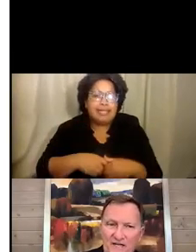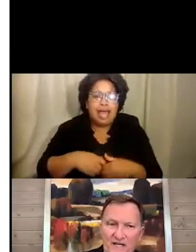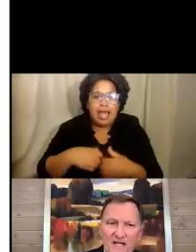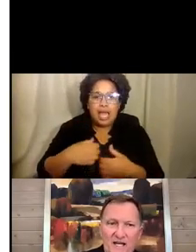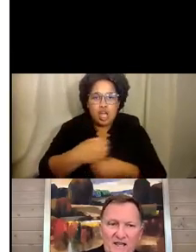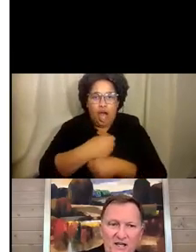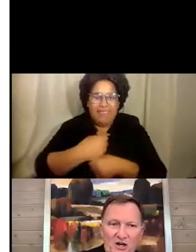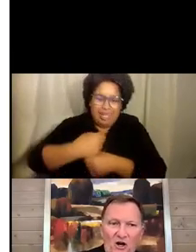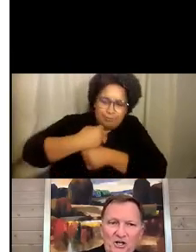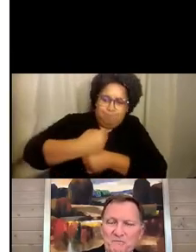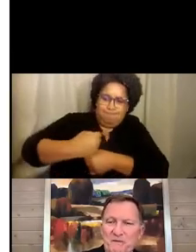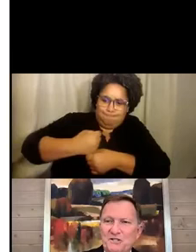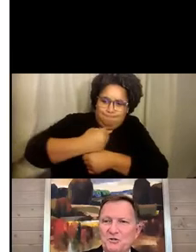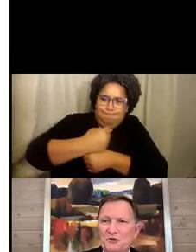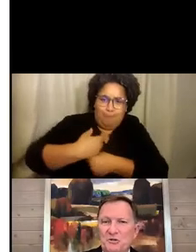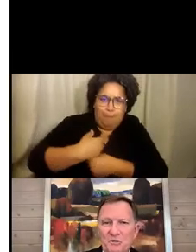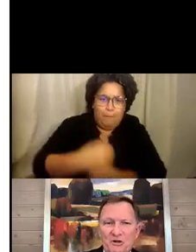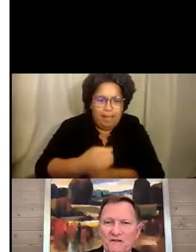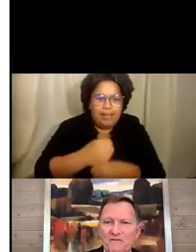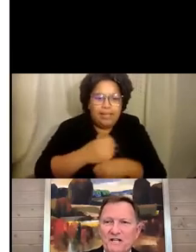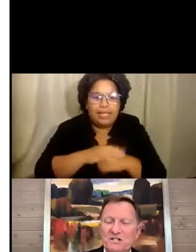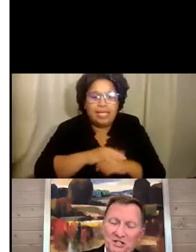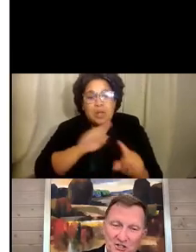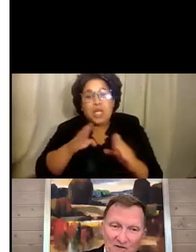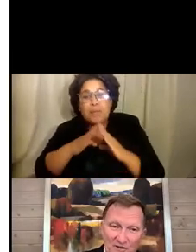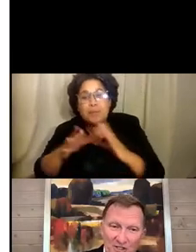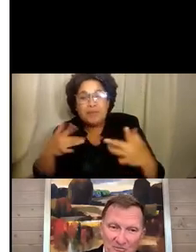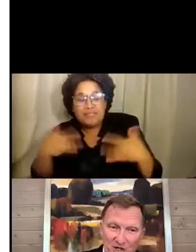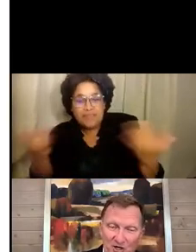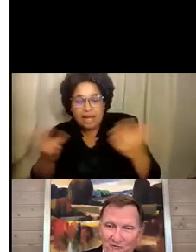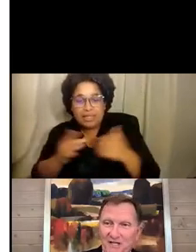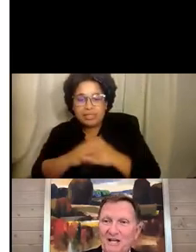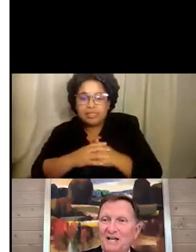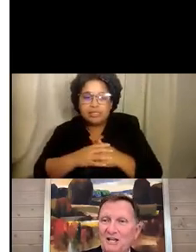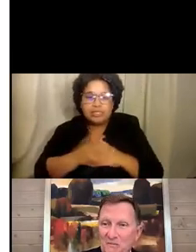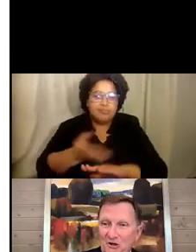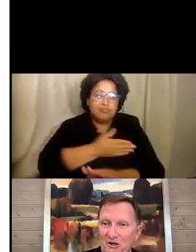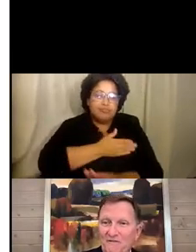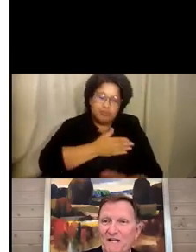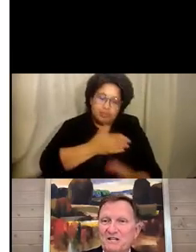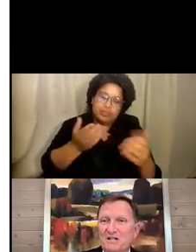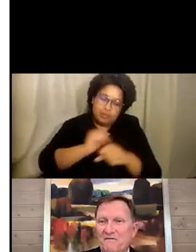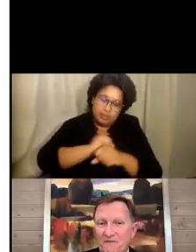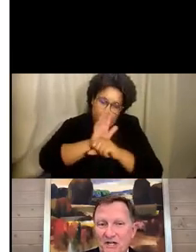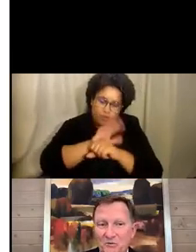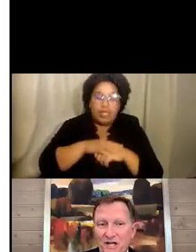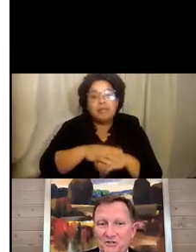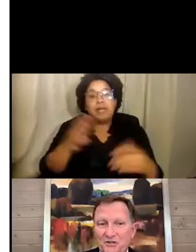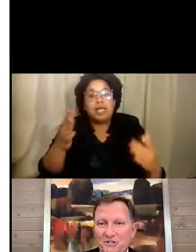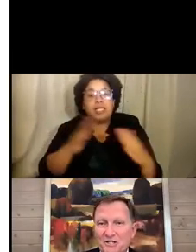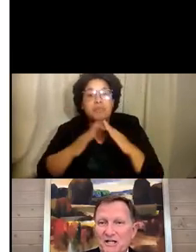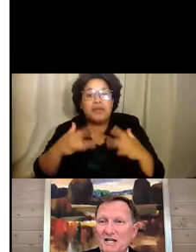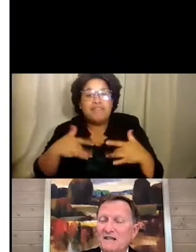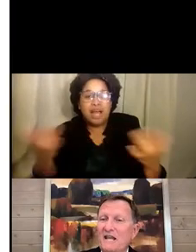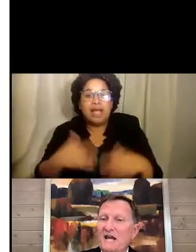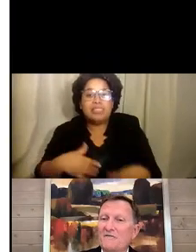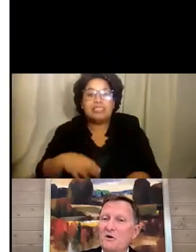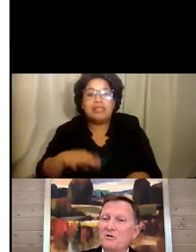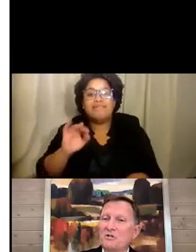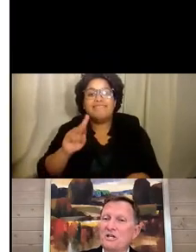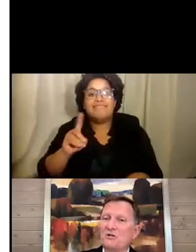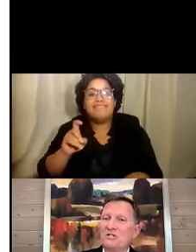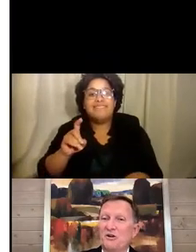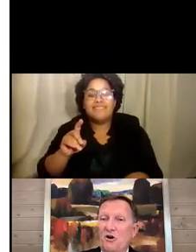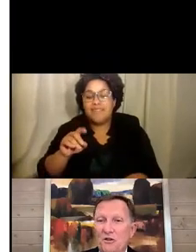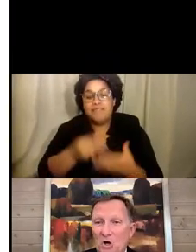coffee. The cart has been to community events. This is obviously pre-COVID. Community events at fundraisers. They had